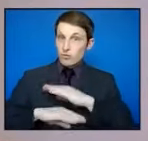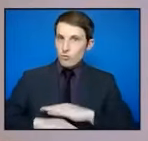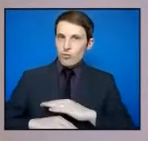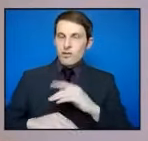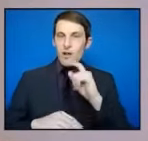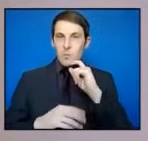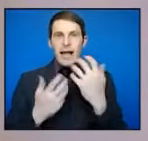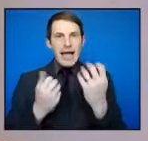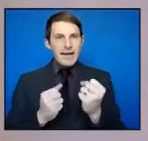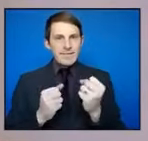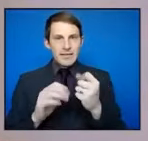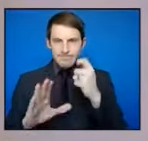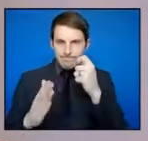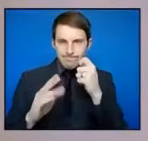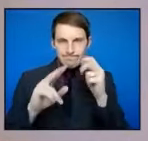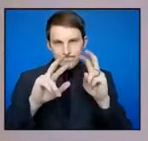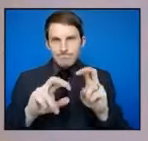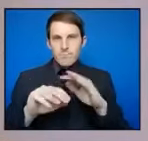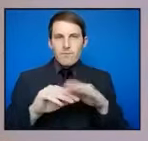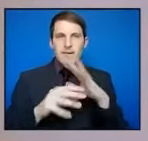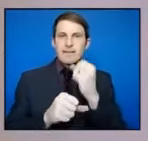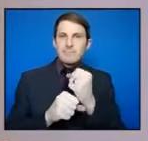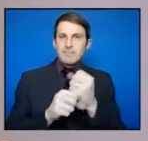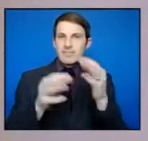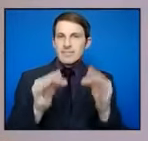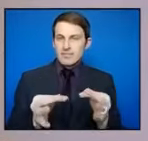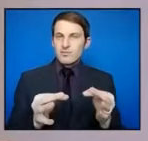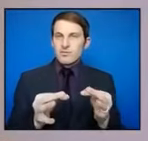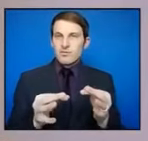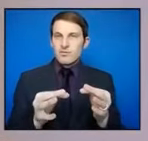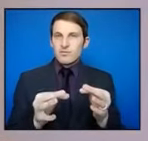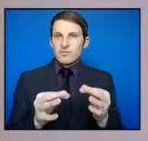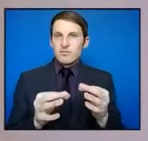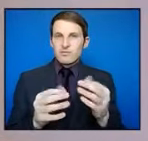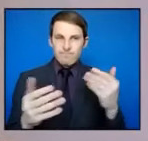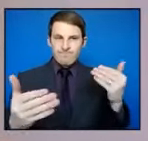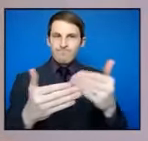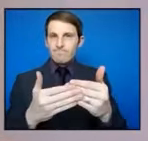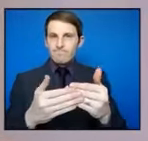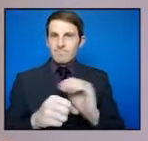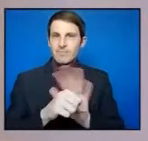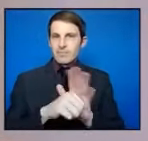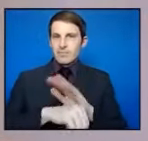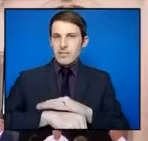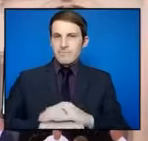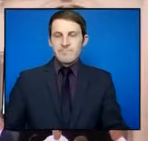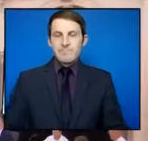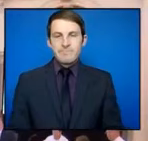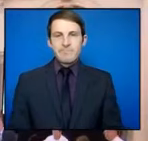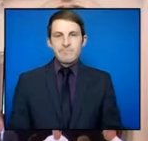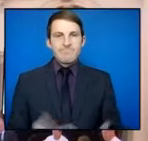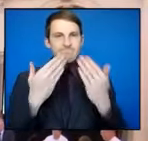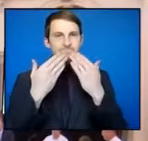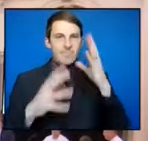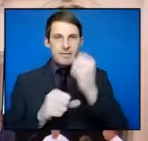are scrutinising government and government decisions in the course of the response to this pandemic. Alright, thank you. I believe I'm out of